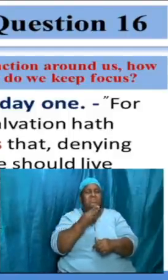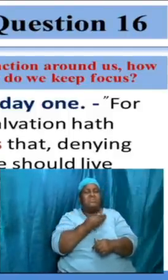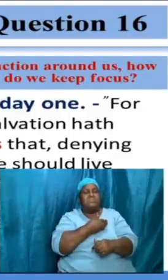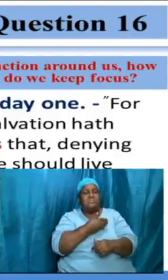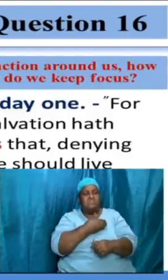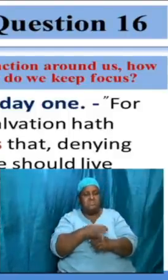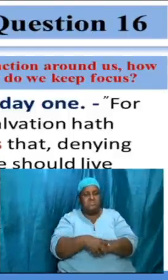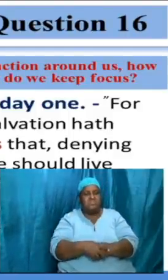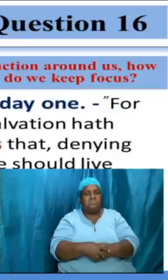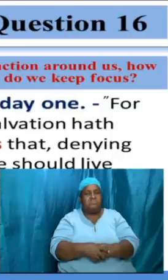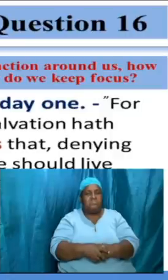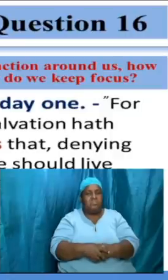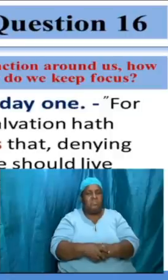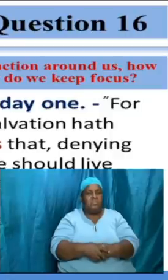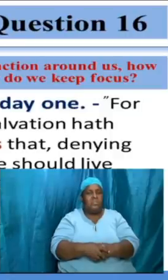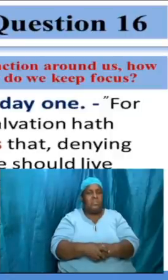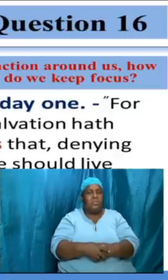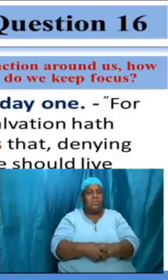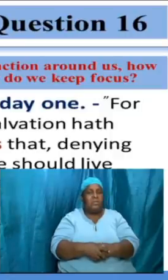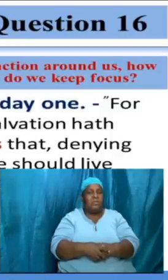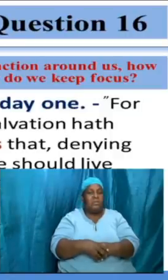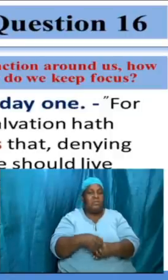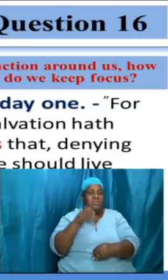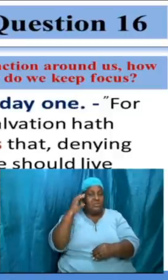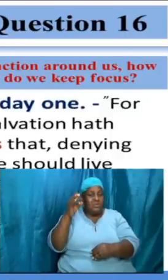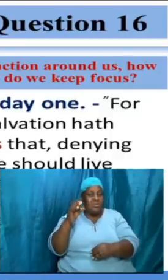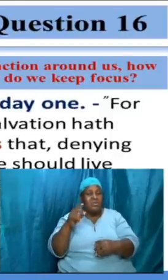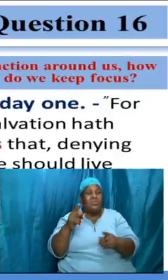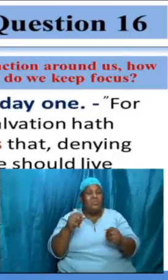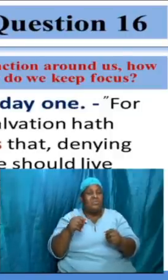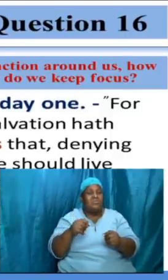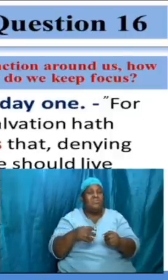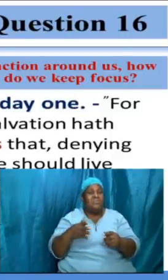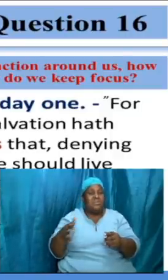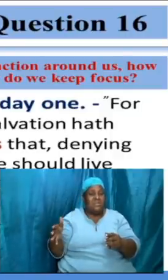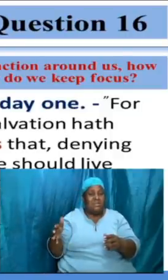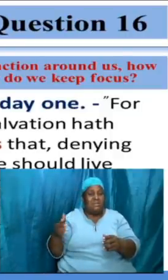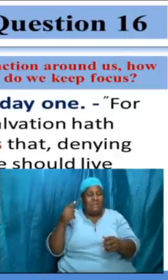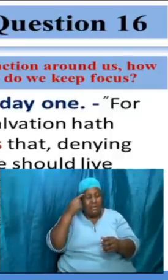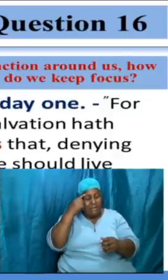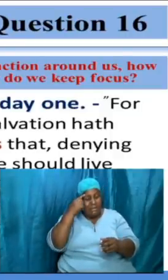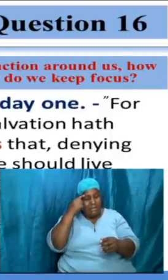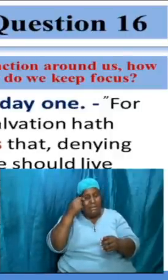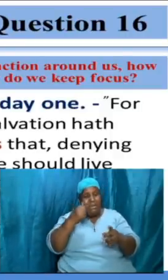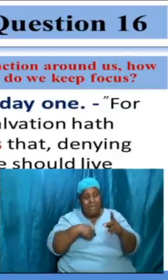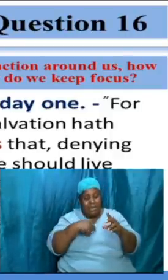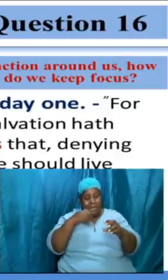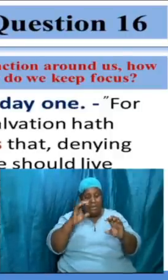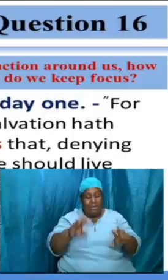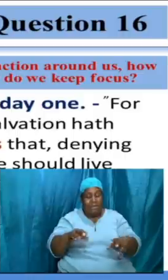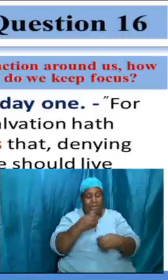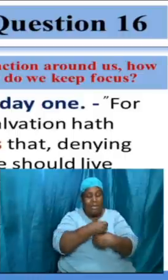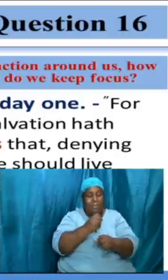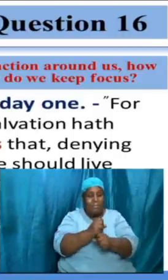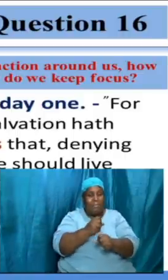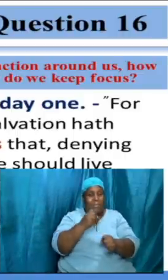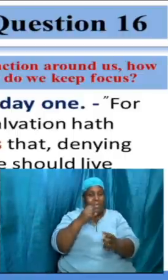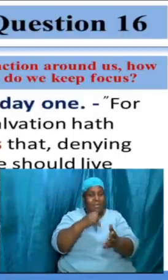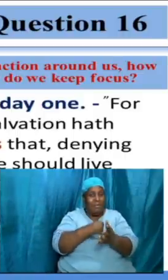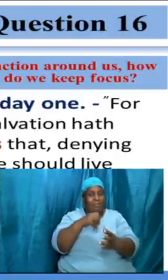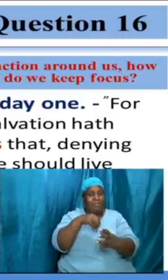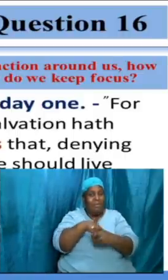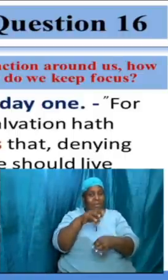sir do you think i can make it because i keep doing some things and sir do you think i can make it because